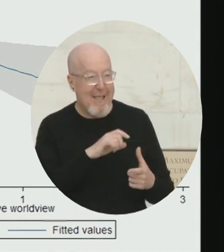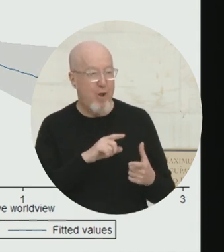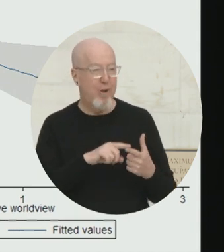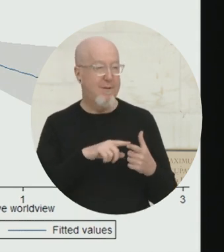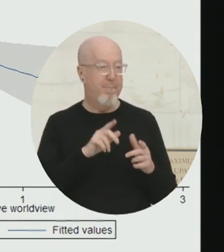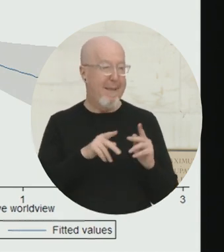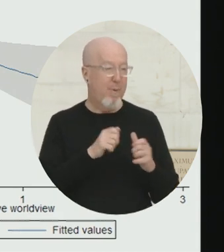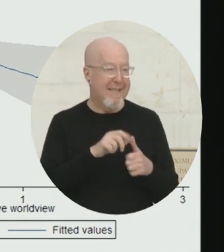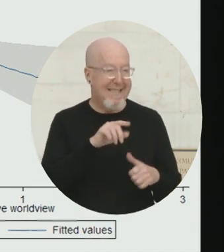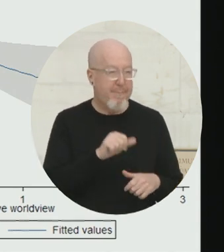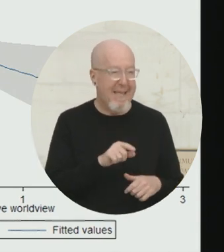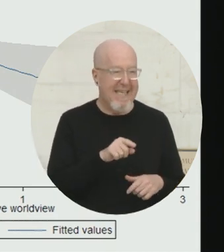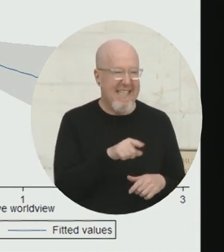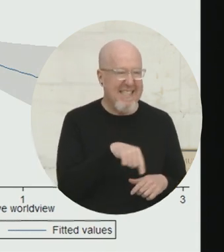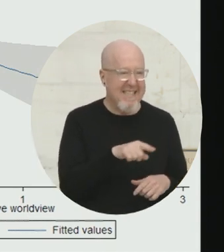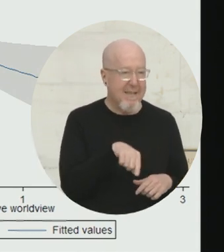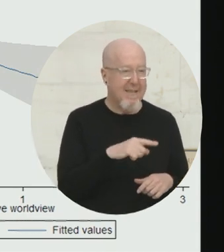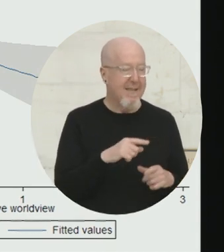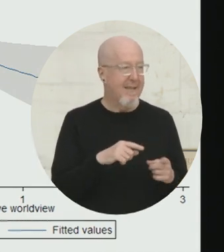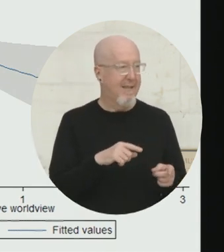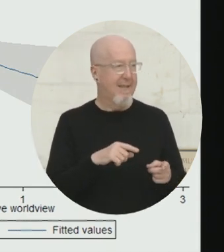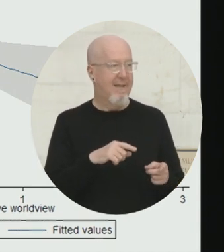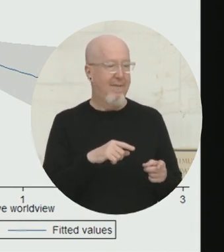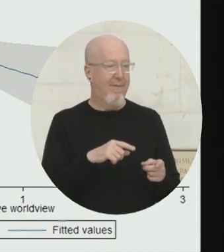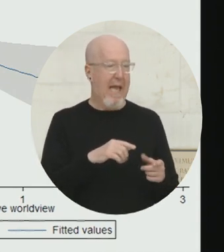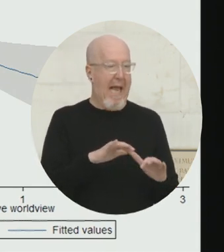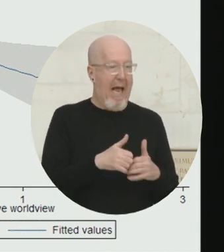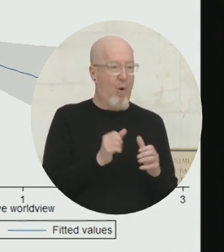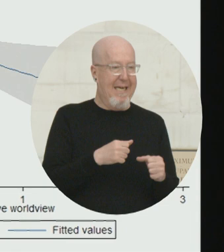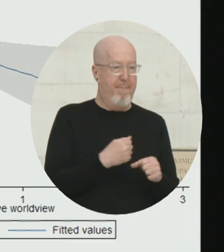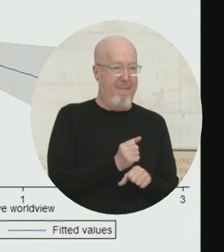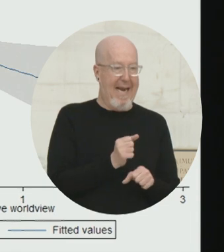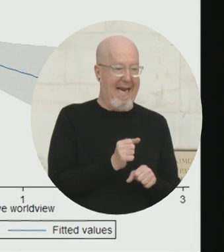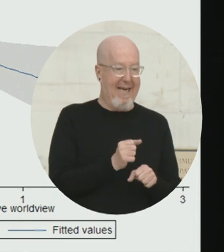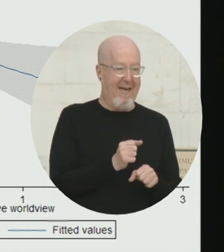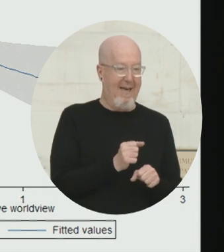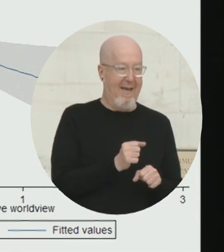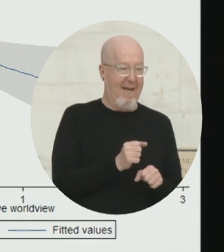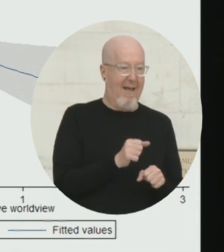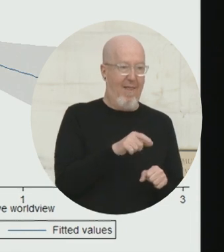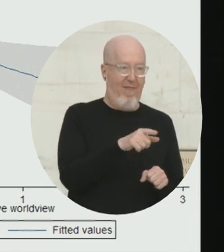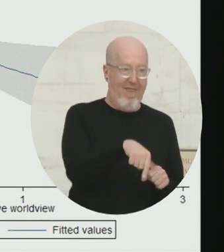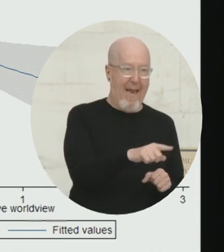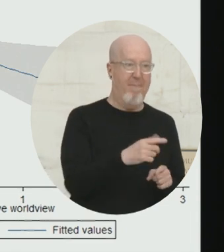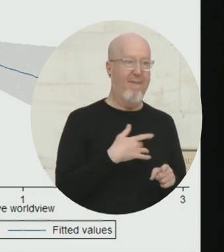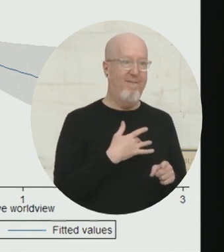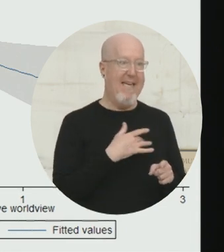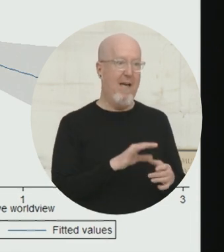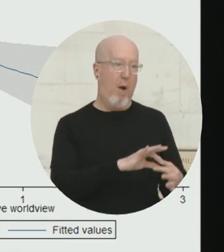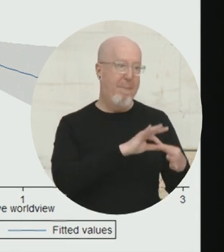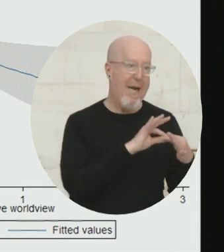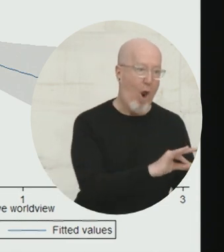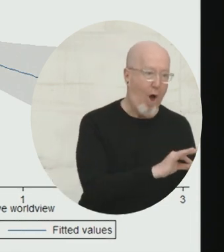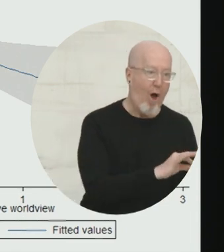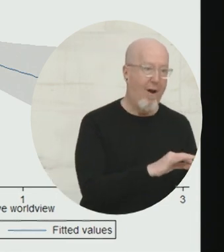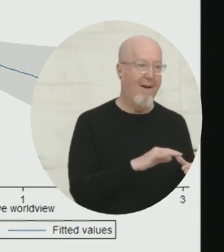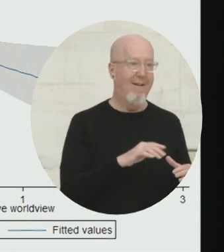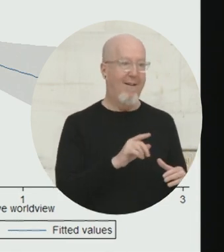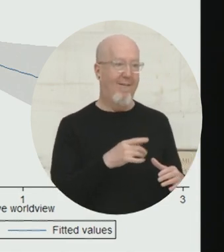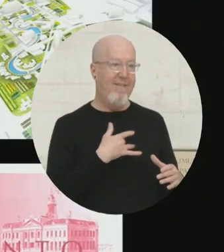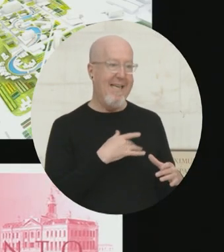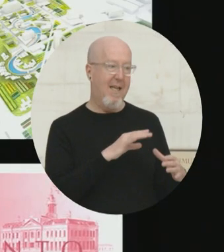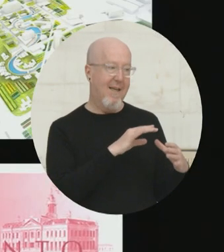individuals who live nearby, as individuals who are there, to make that community a pillar of strength, to make that community the driving force